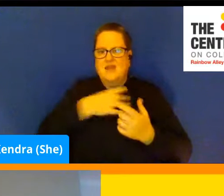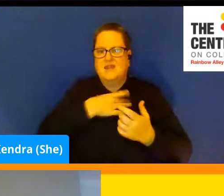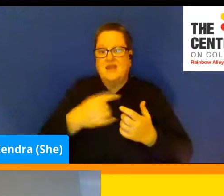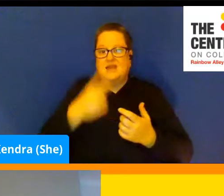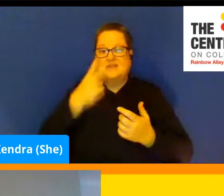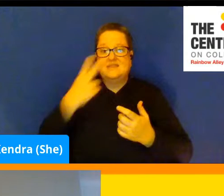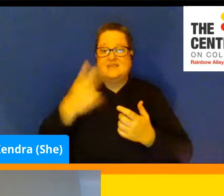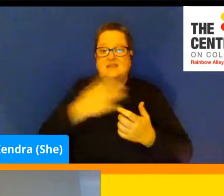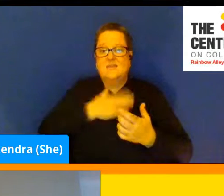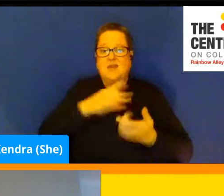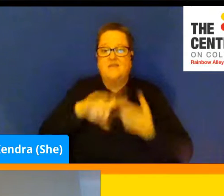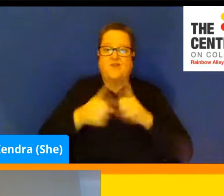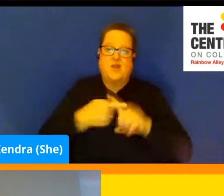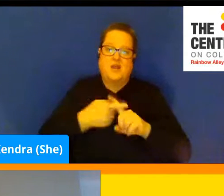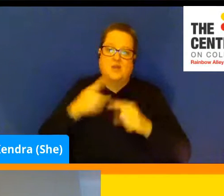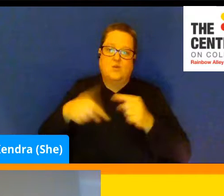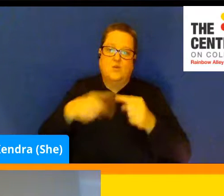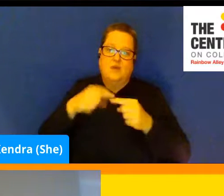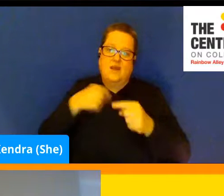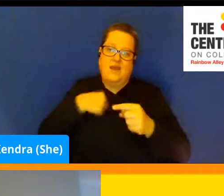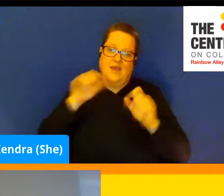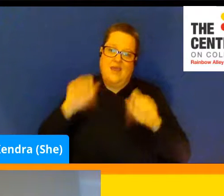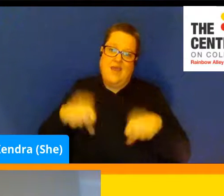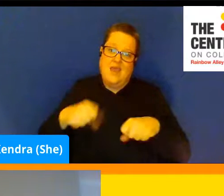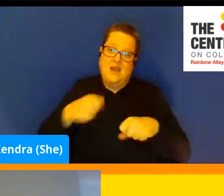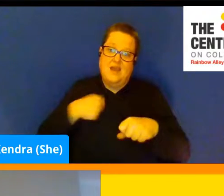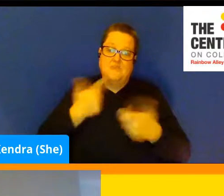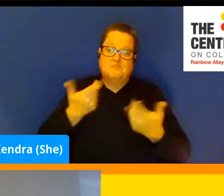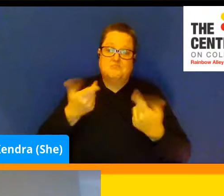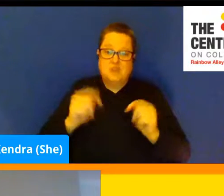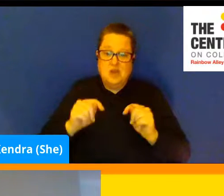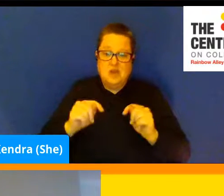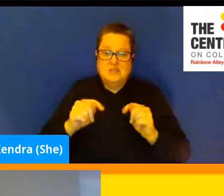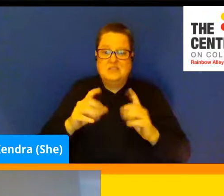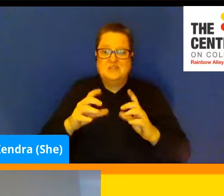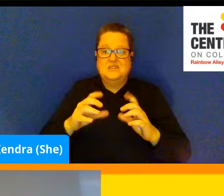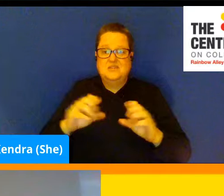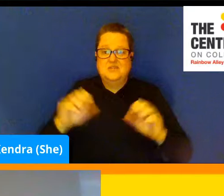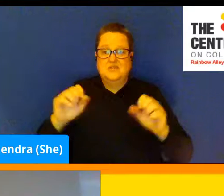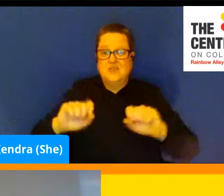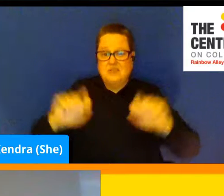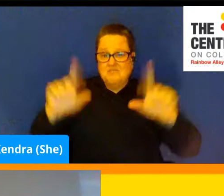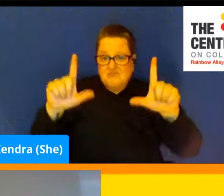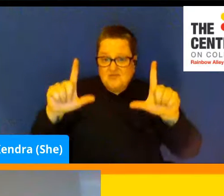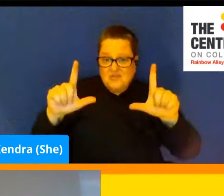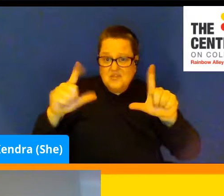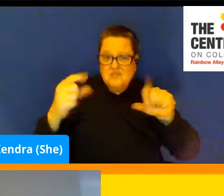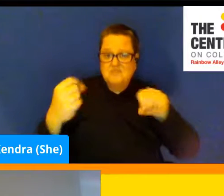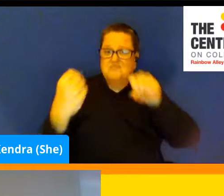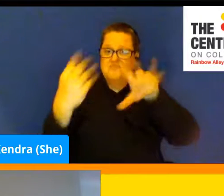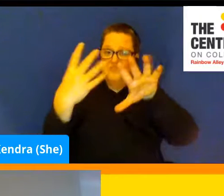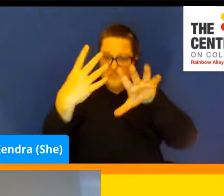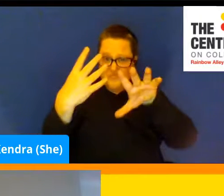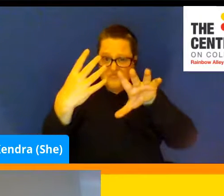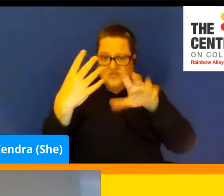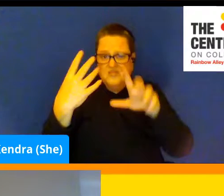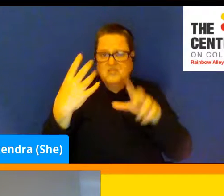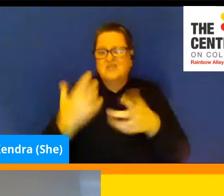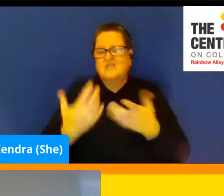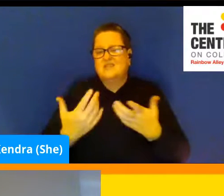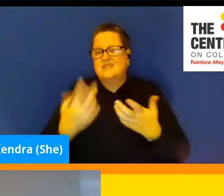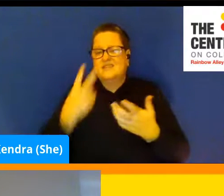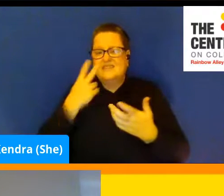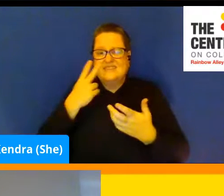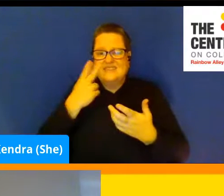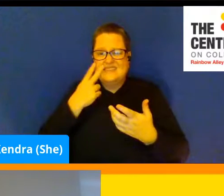do some of these video chats to try and stay close to them as much as I can, even in times where I can't see